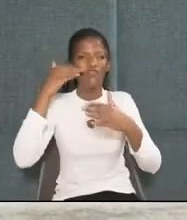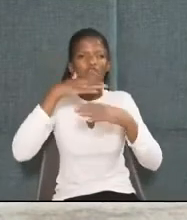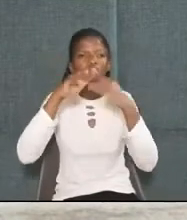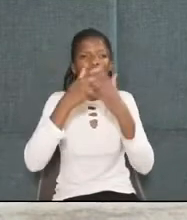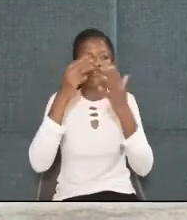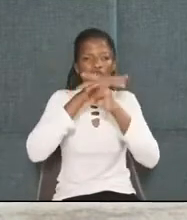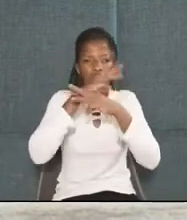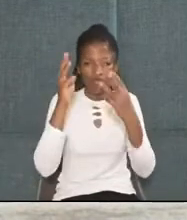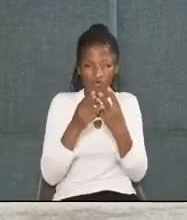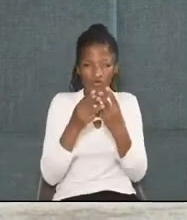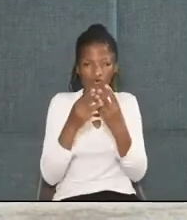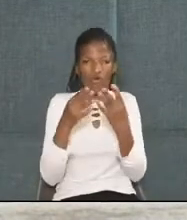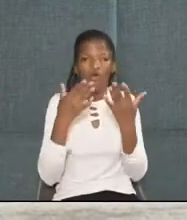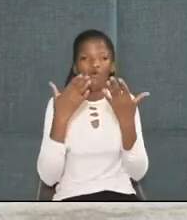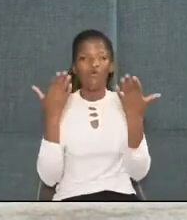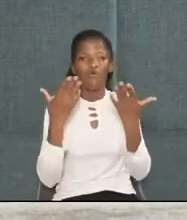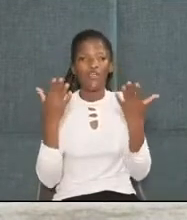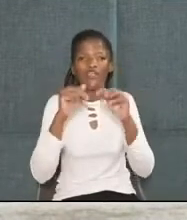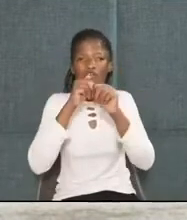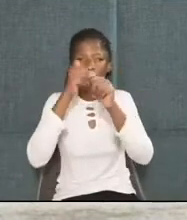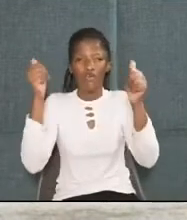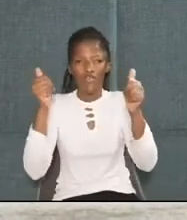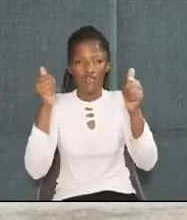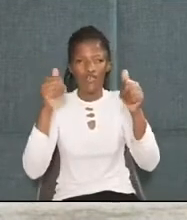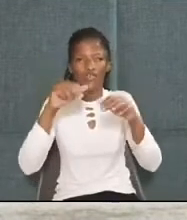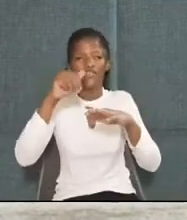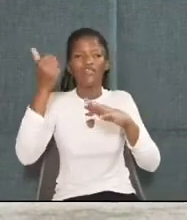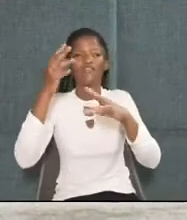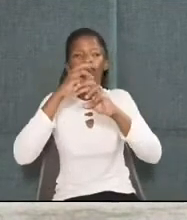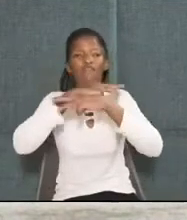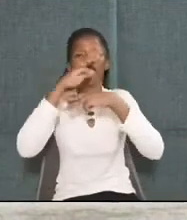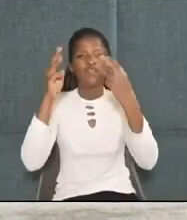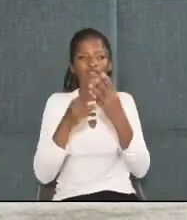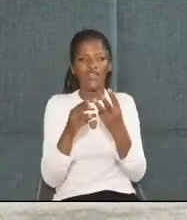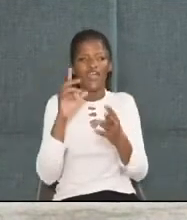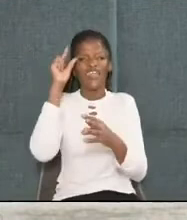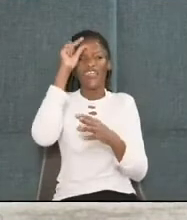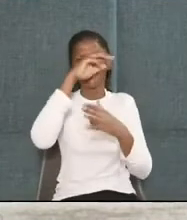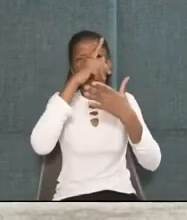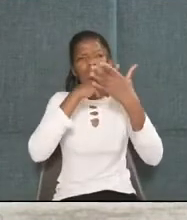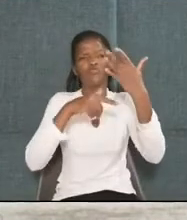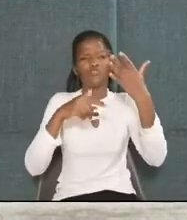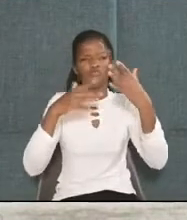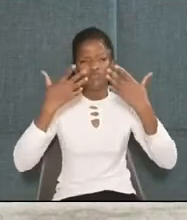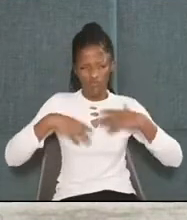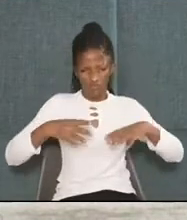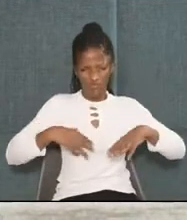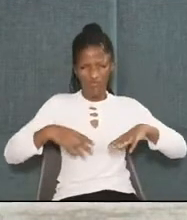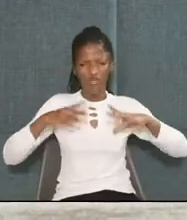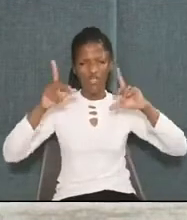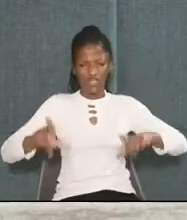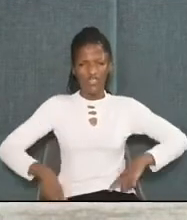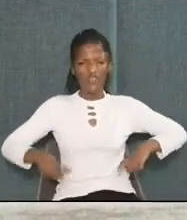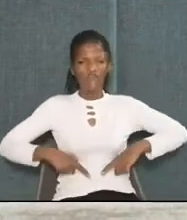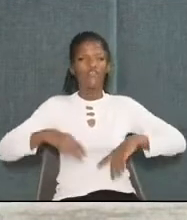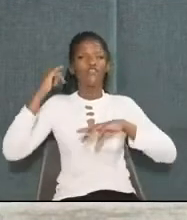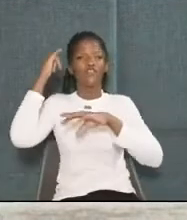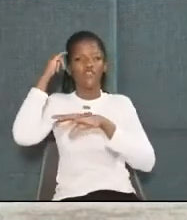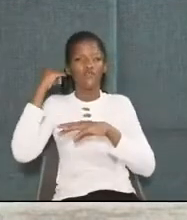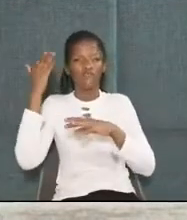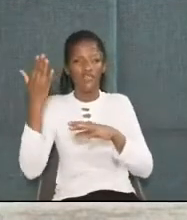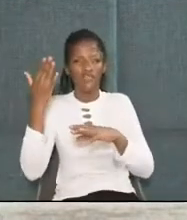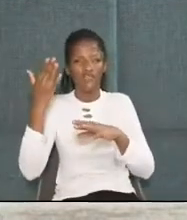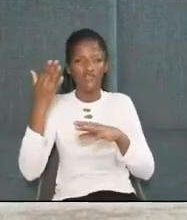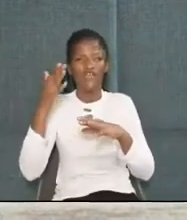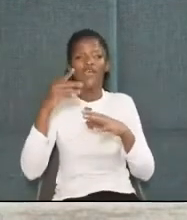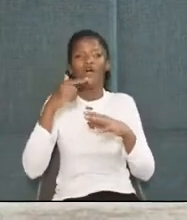the world was, well, the rest of the world. And guess which people mostly lived in Judea and Samaria? That's right. The